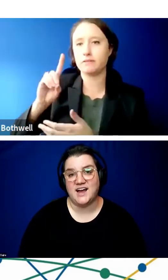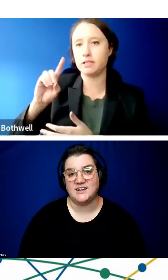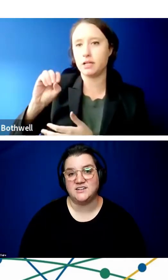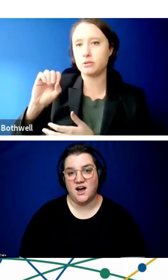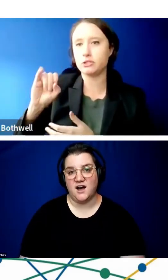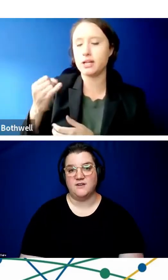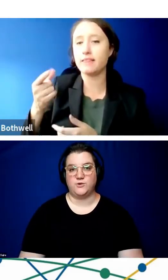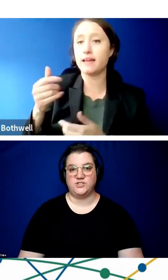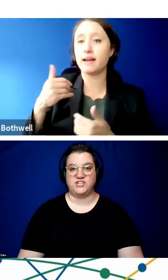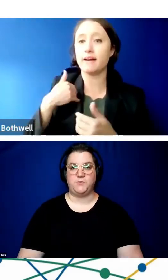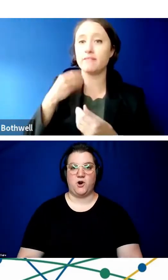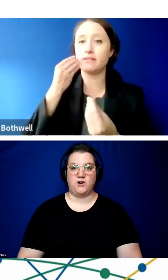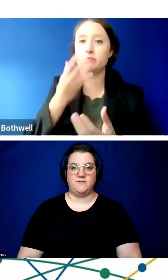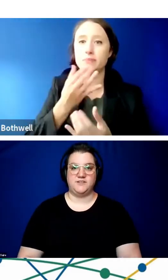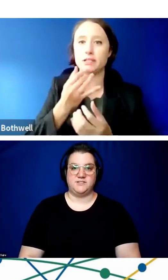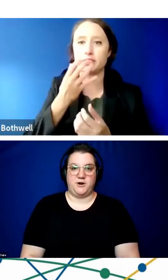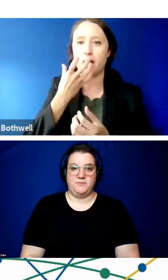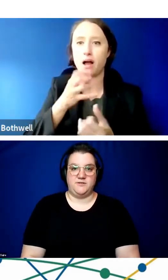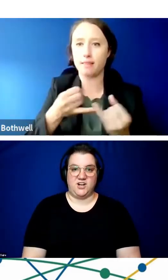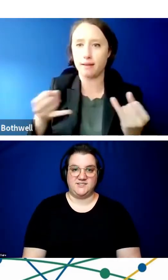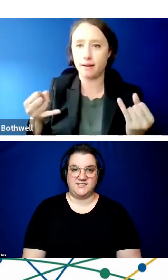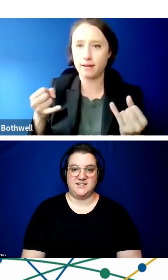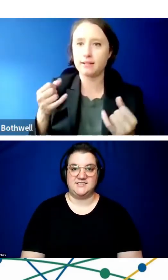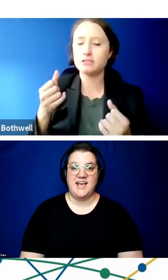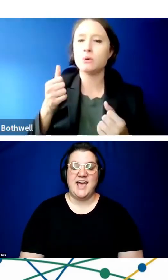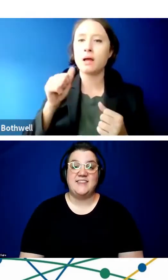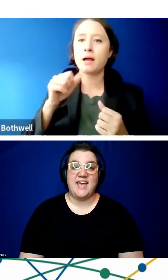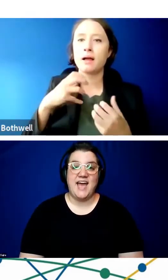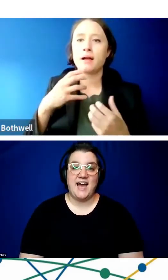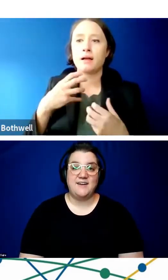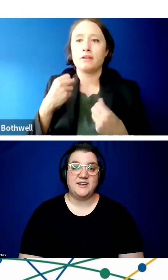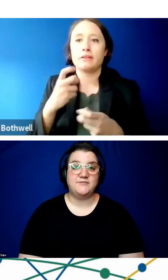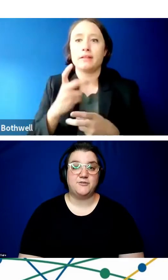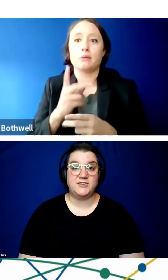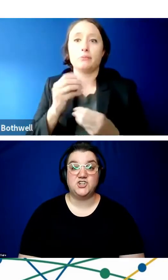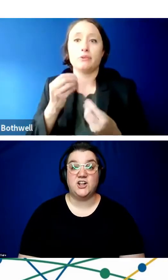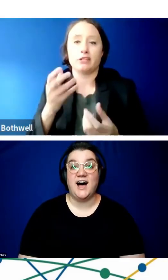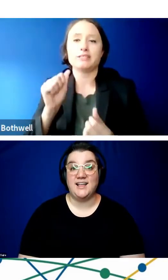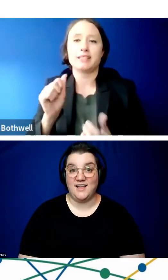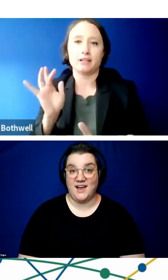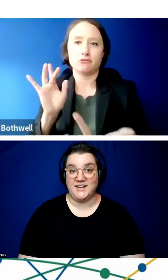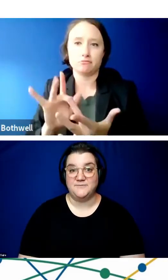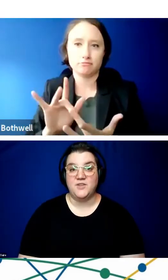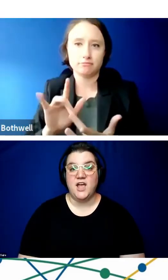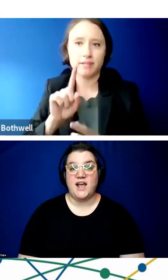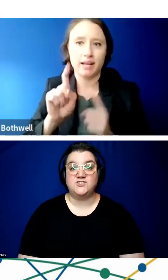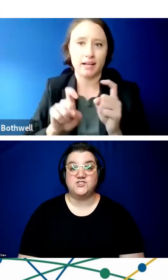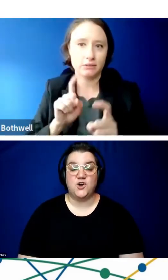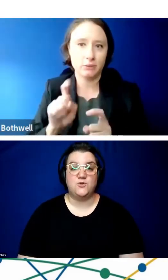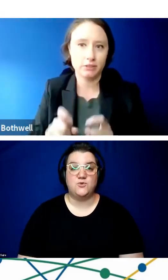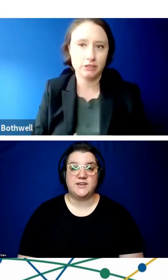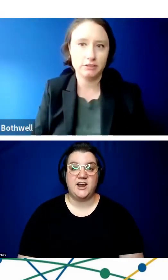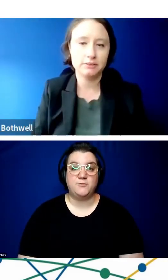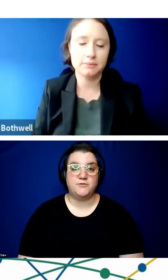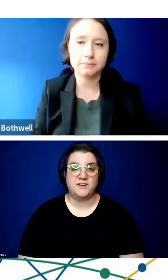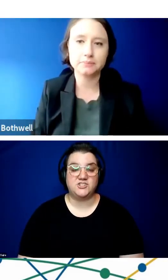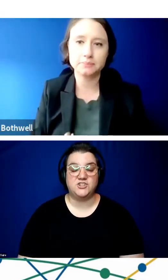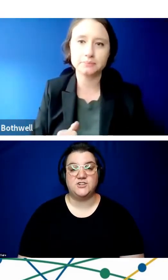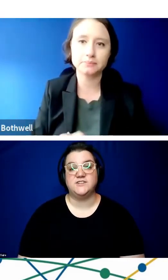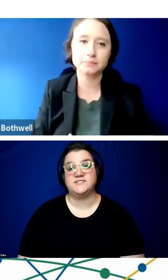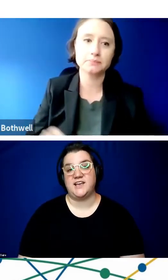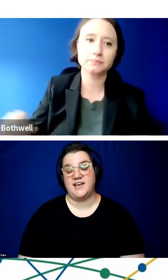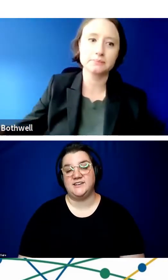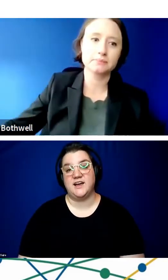ADA.gov, which is part of the Department of Justice, they have an informational hotline. And so care